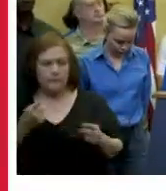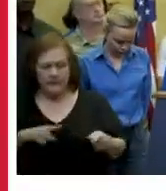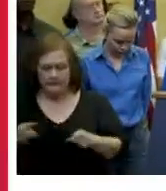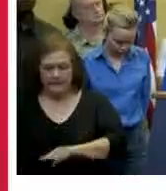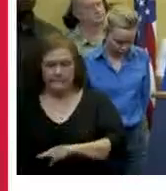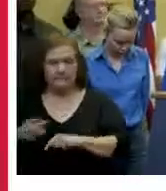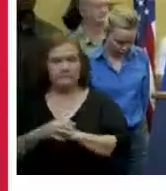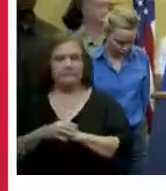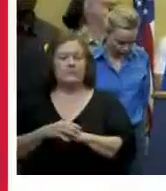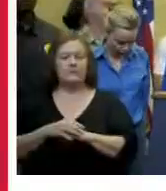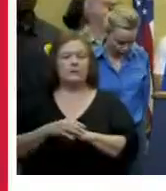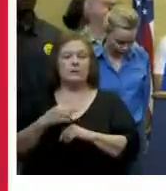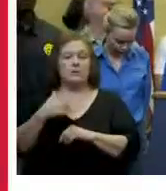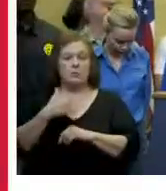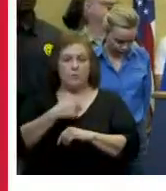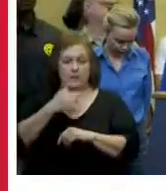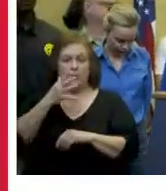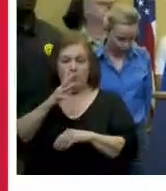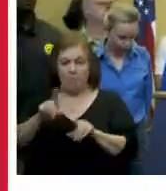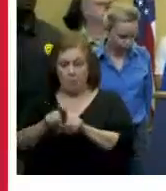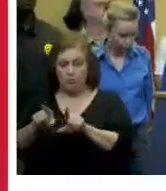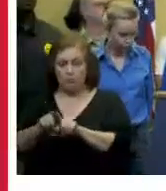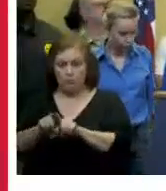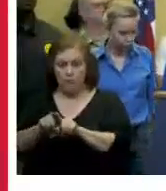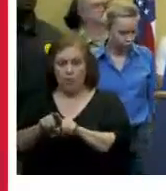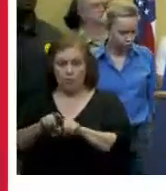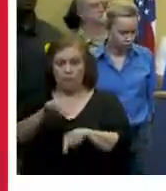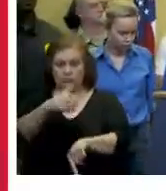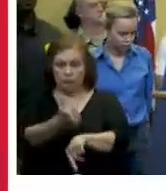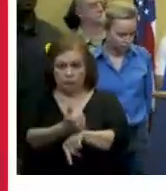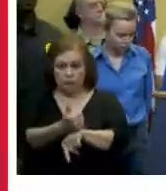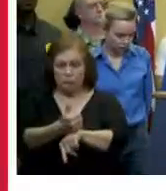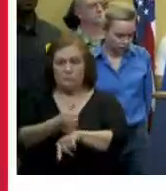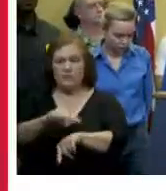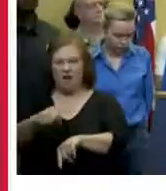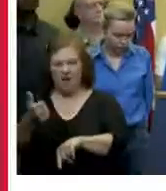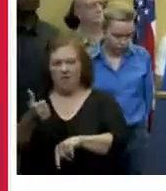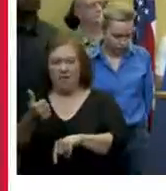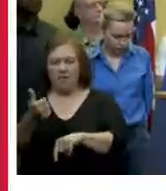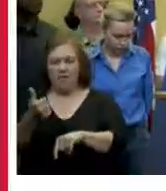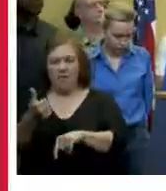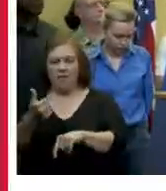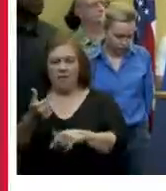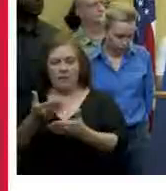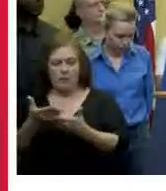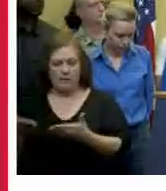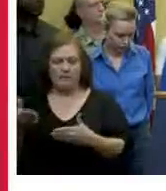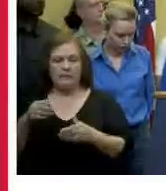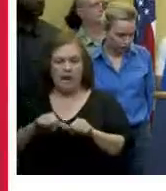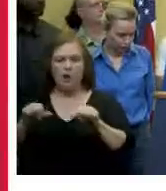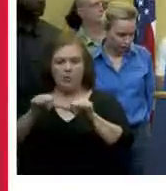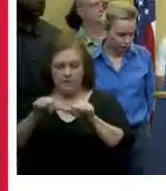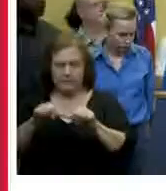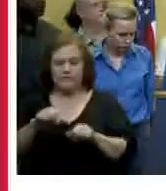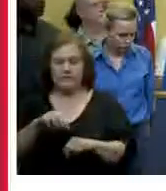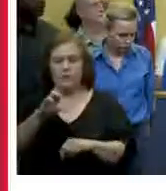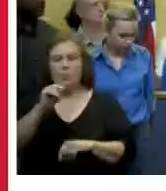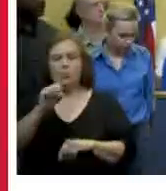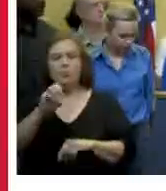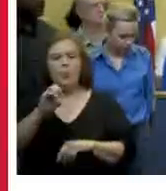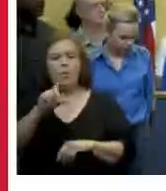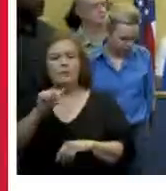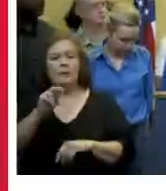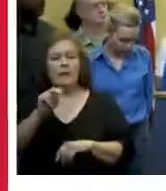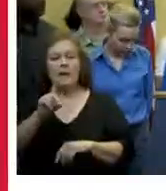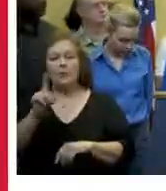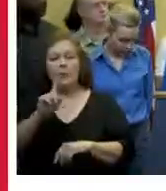that we're going to stage other assets and commodities right now in route from roseland which is our regional support area where